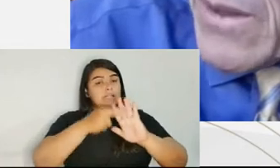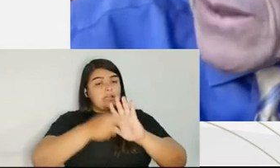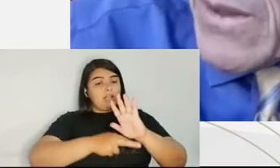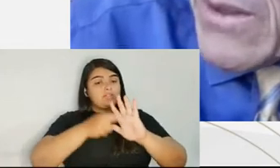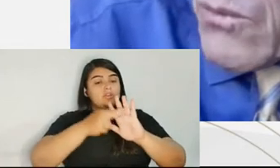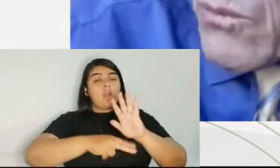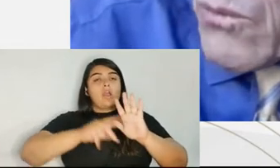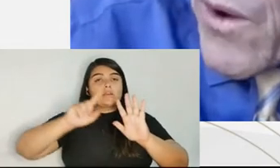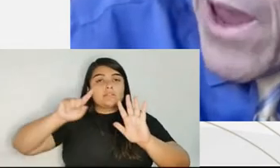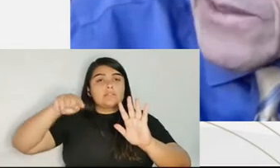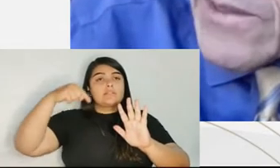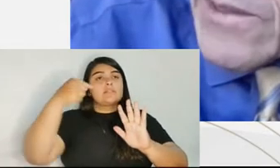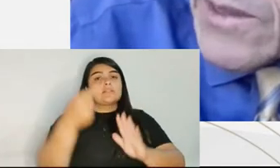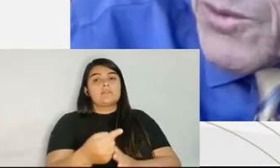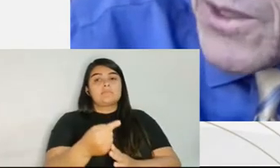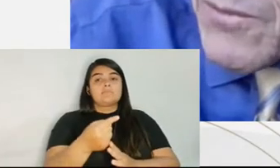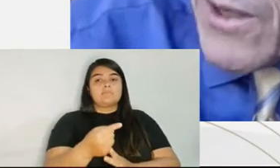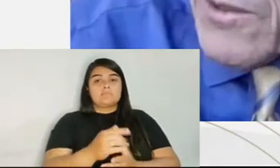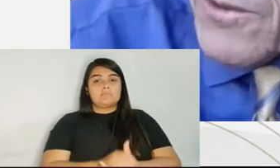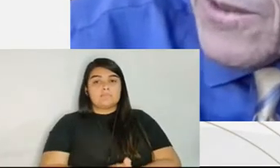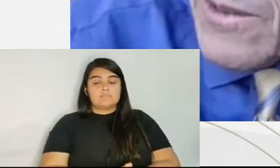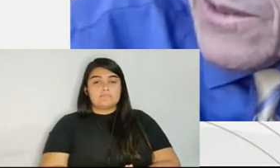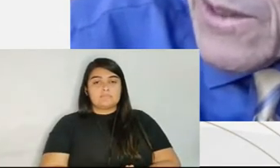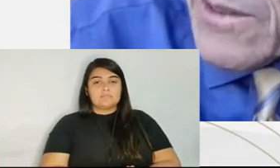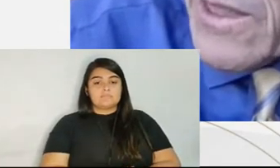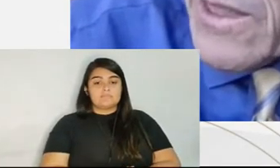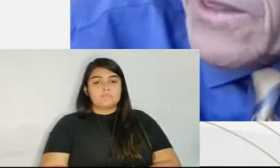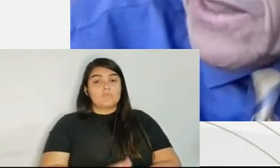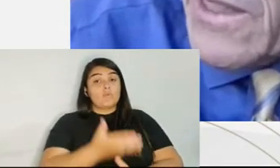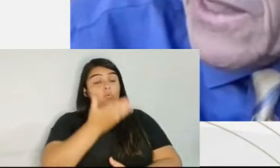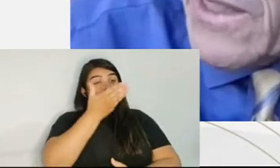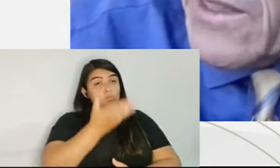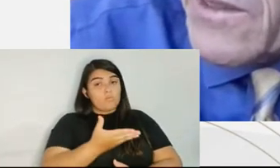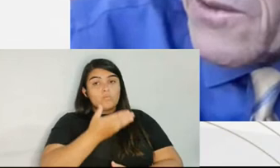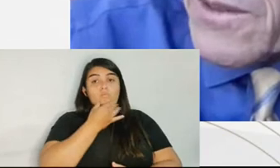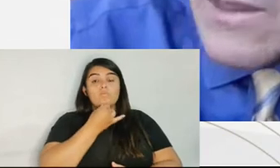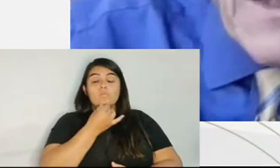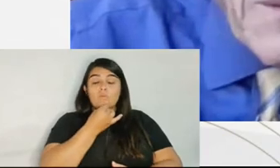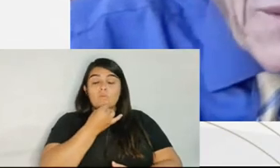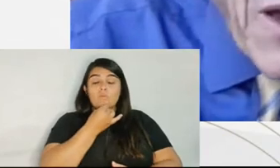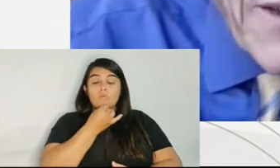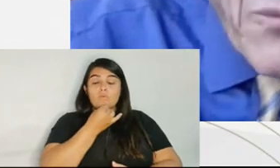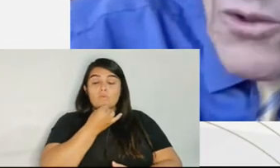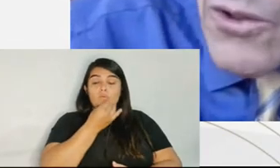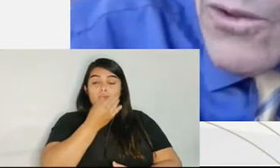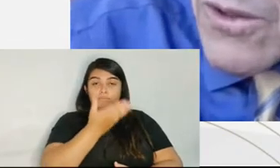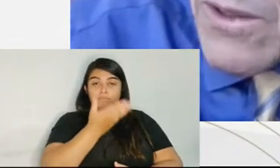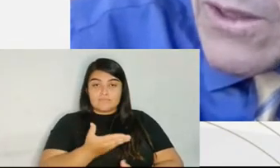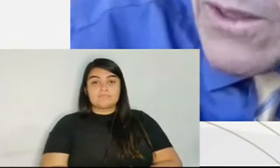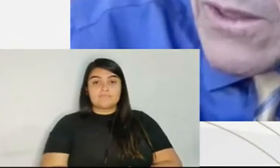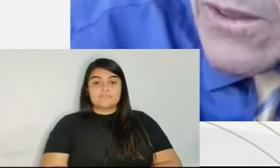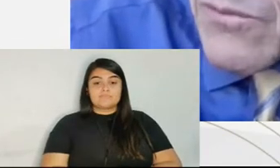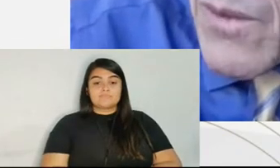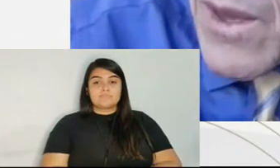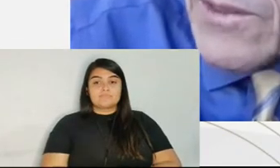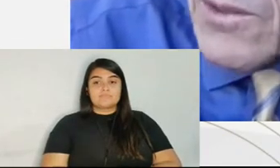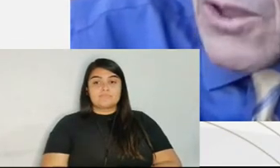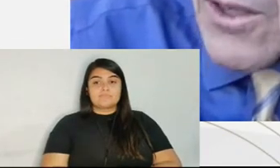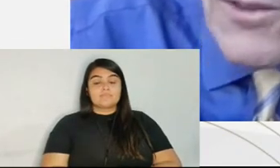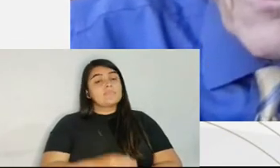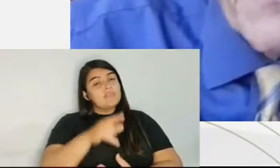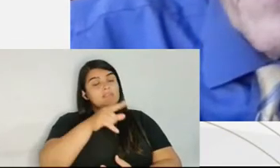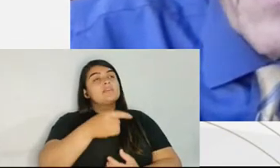retracts his plea of not guilty, and says he is guilty, but not of murder, of